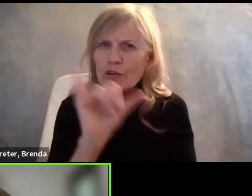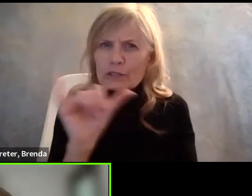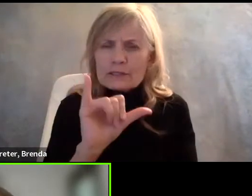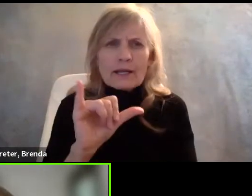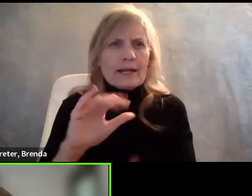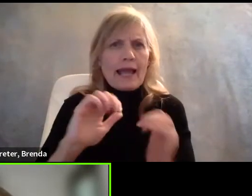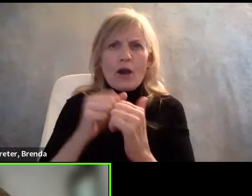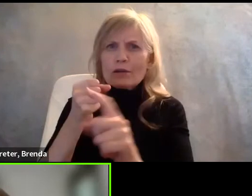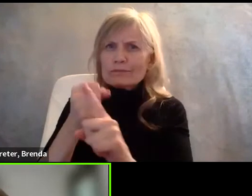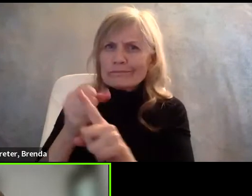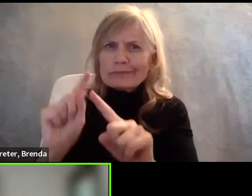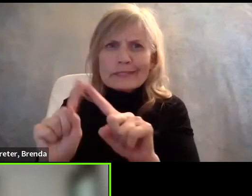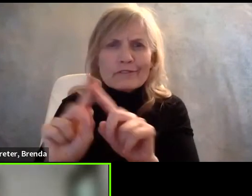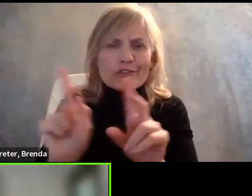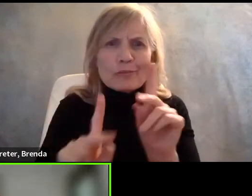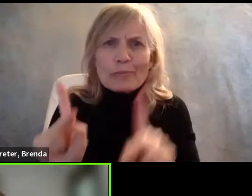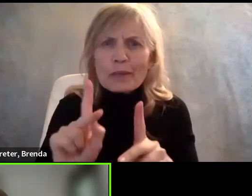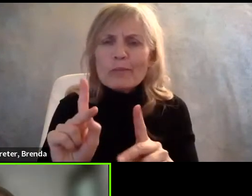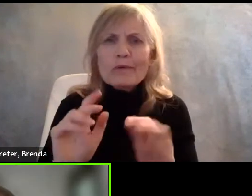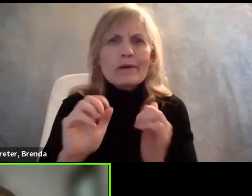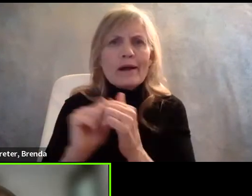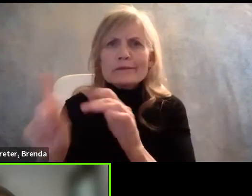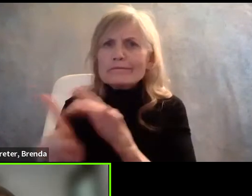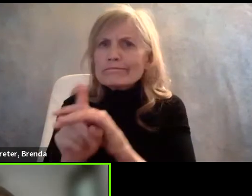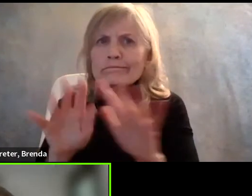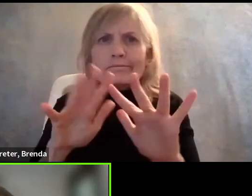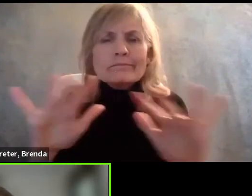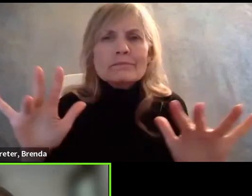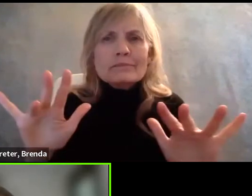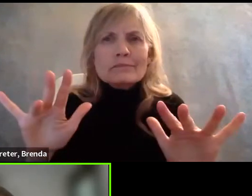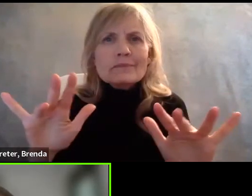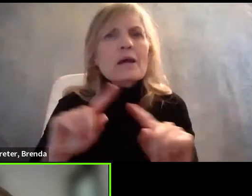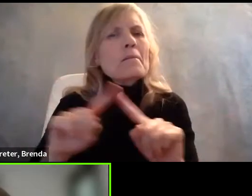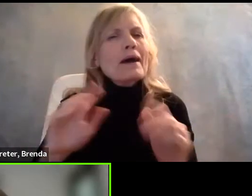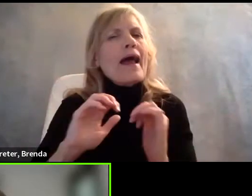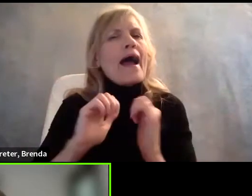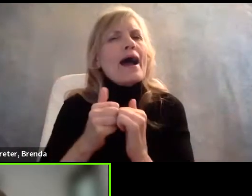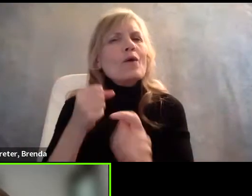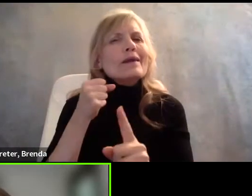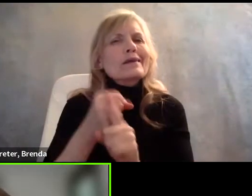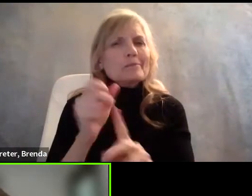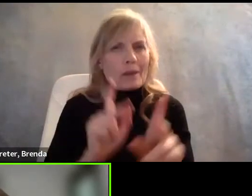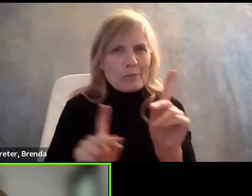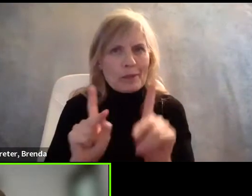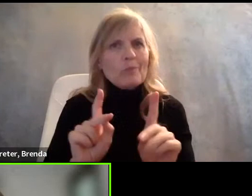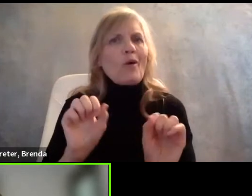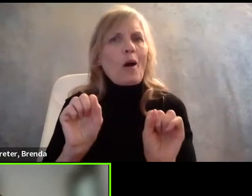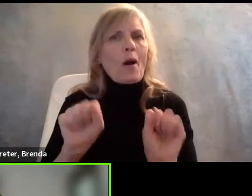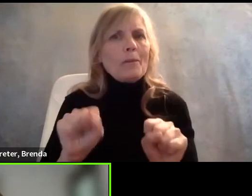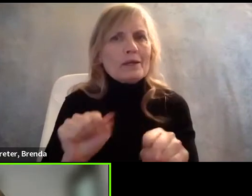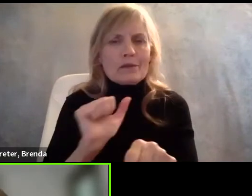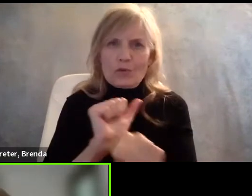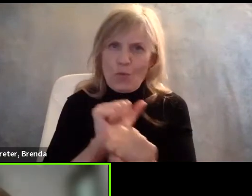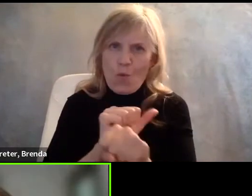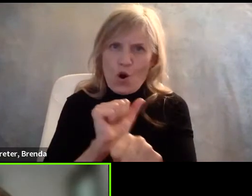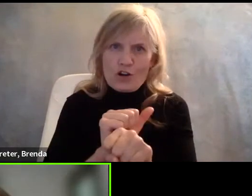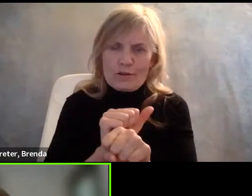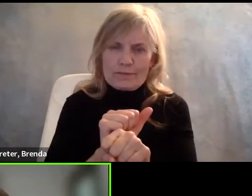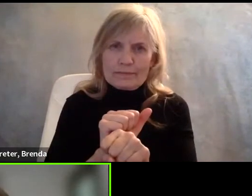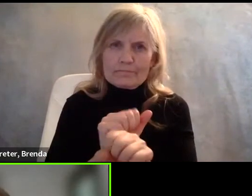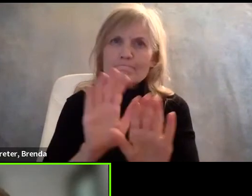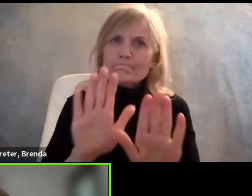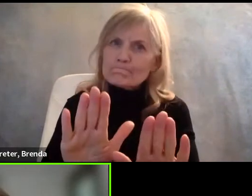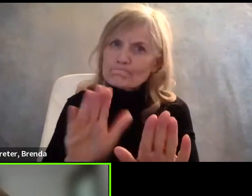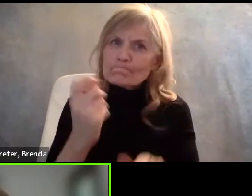you don't recognize it right away. And yet it impacts people's ability to work quite significantly. At the same